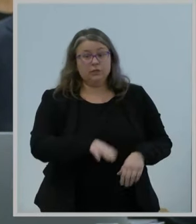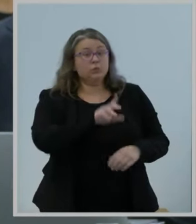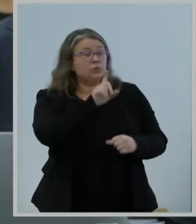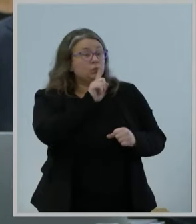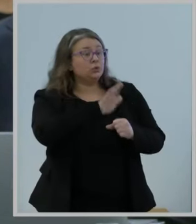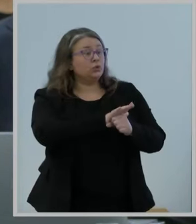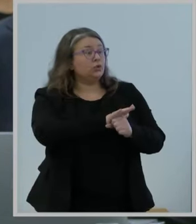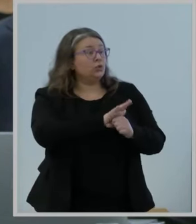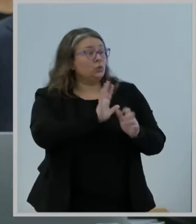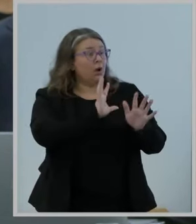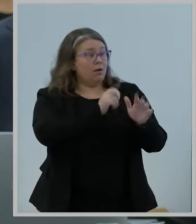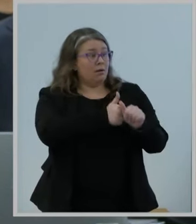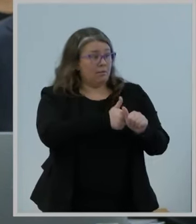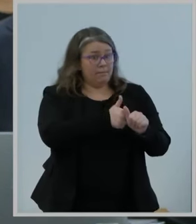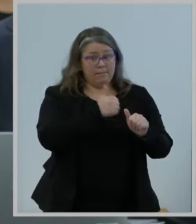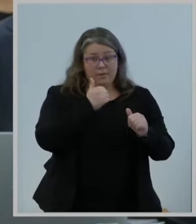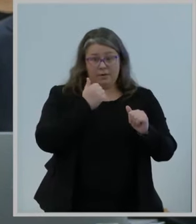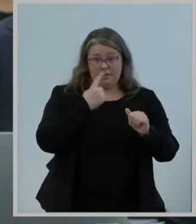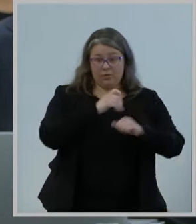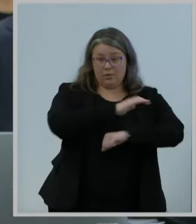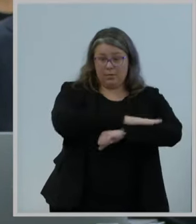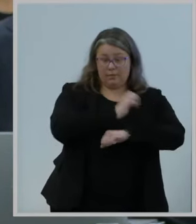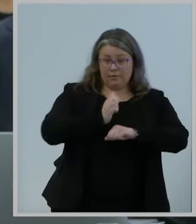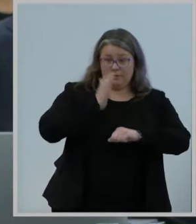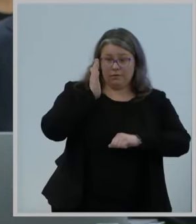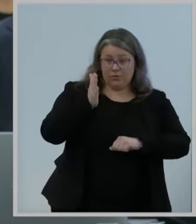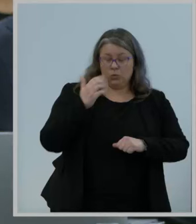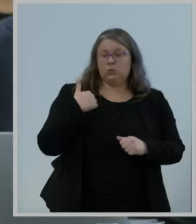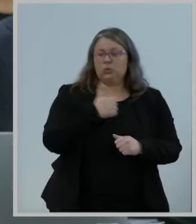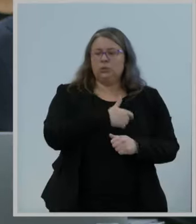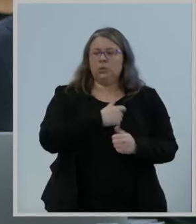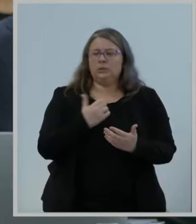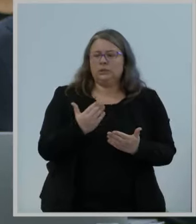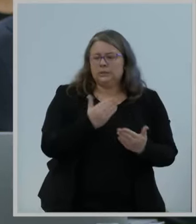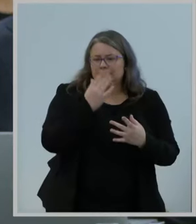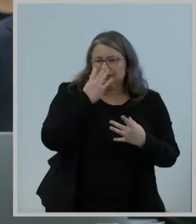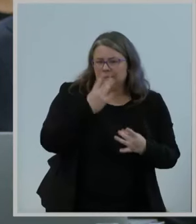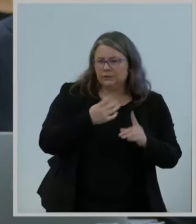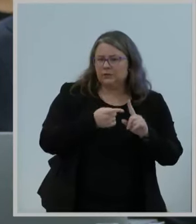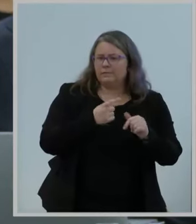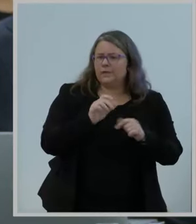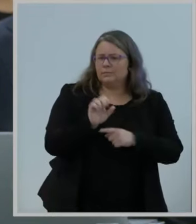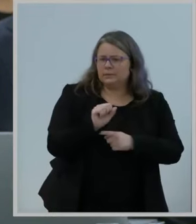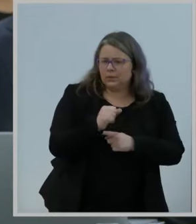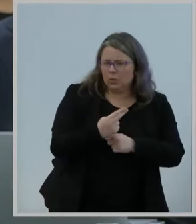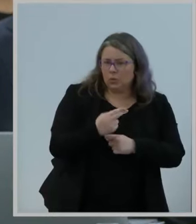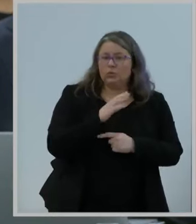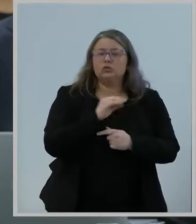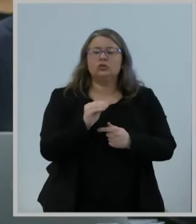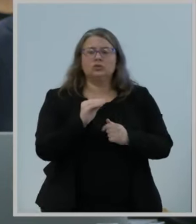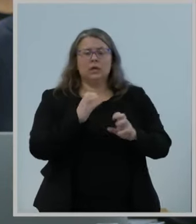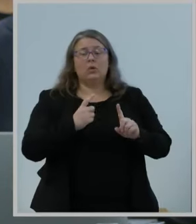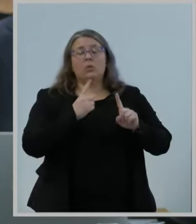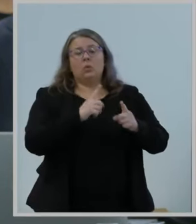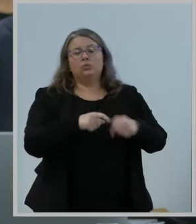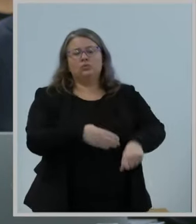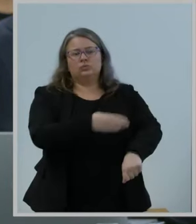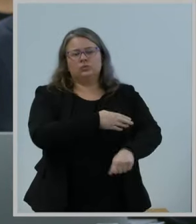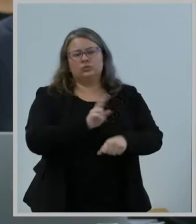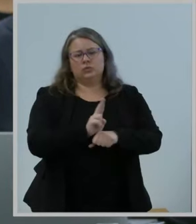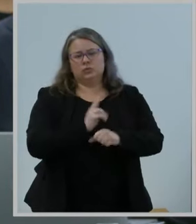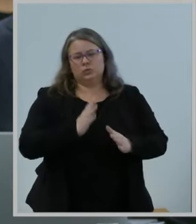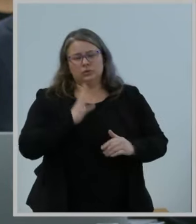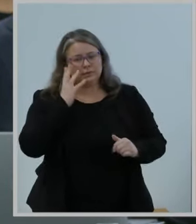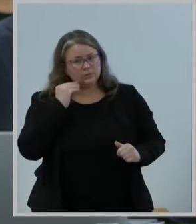input from stakeholders and other interested parties and improves the user experience. The platform was updated in June